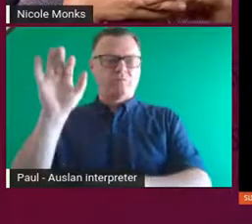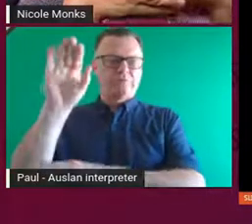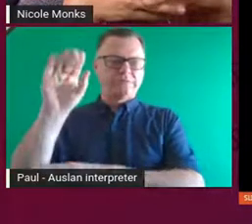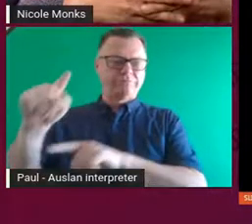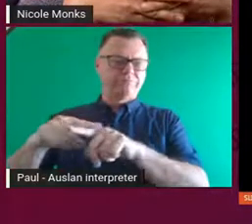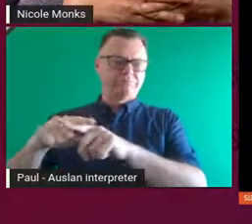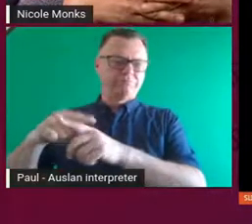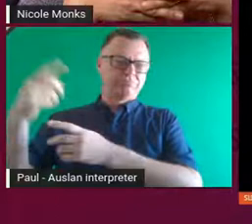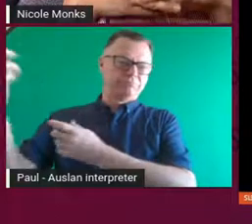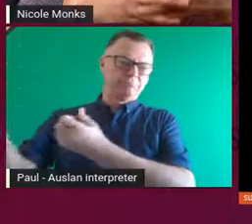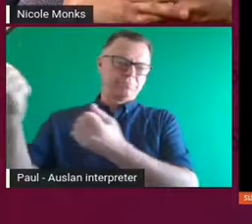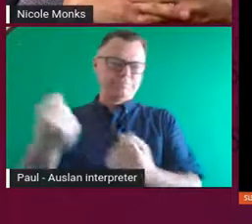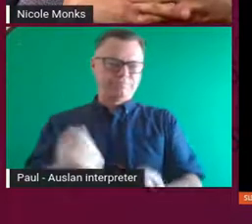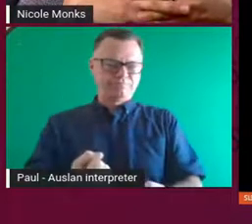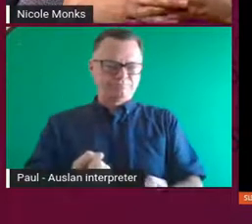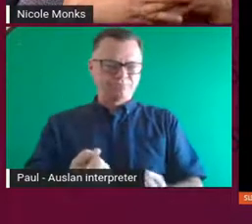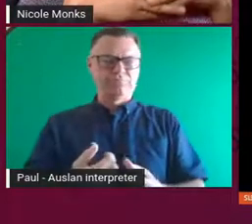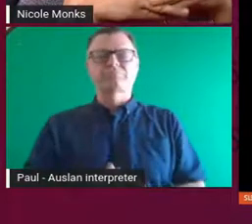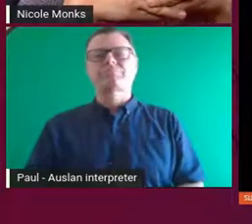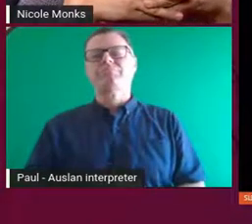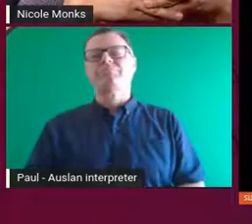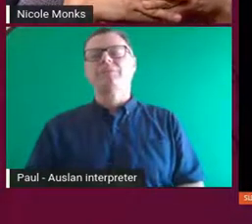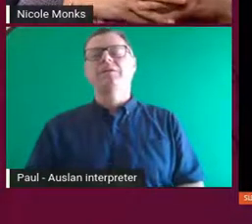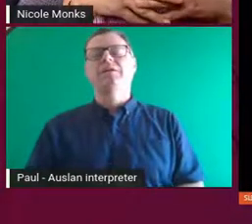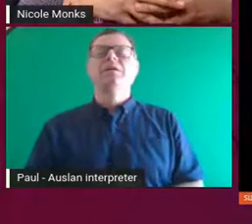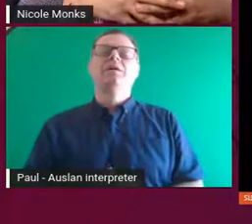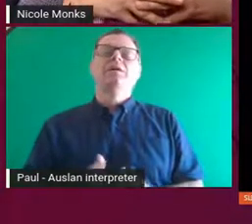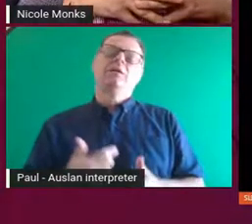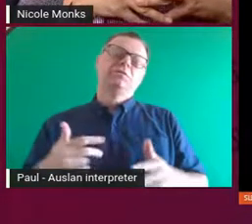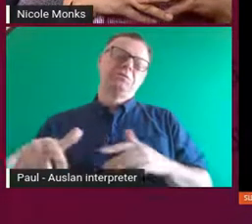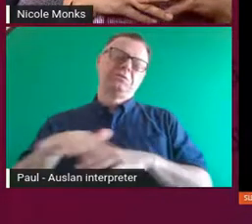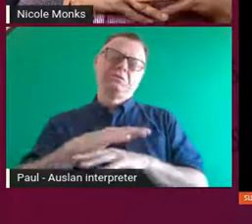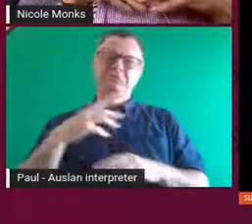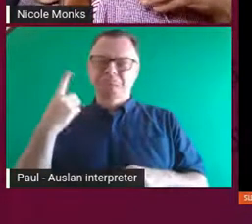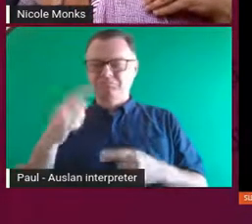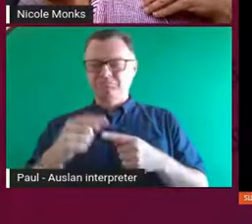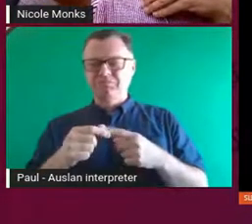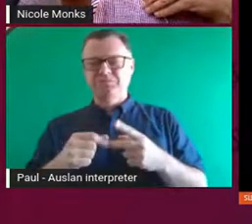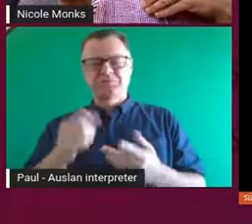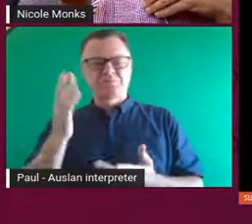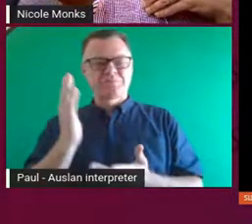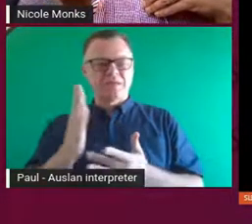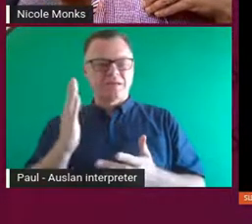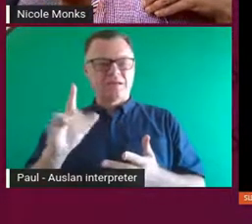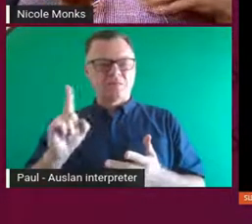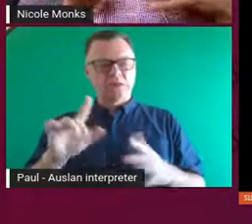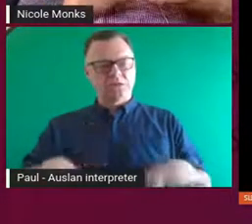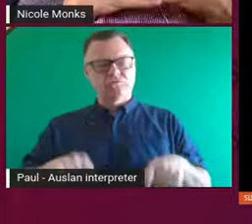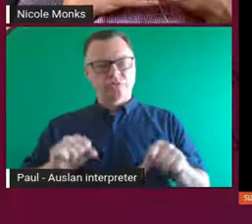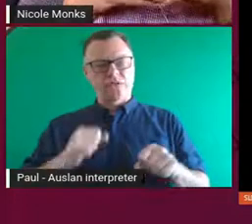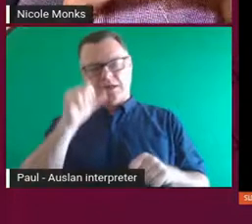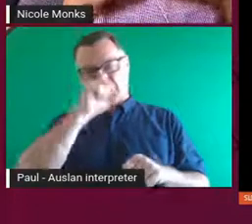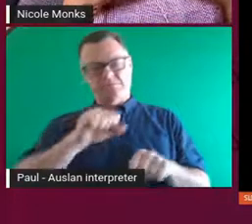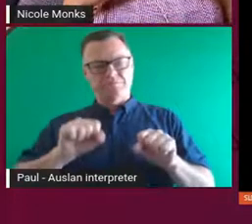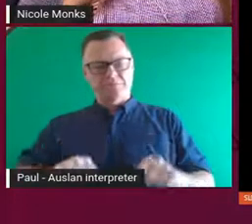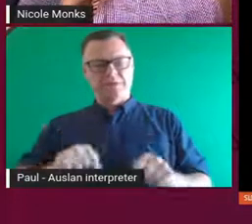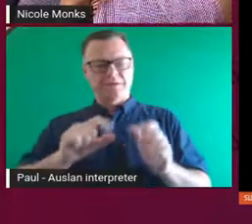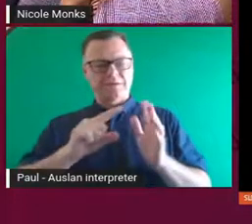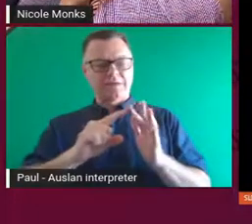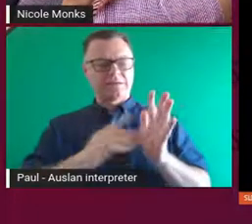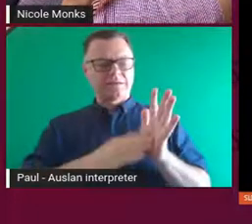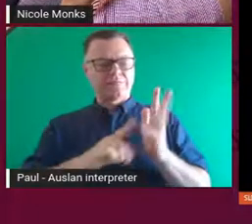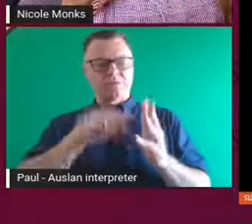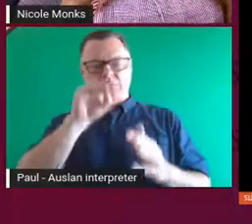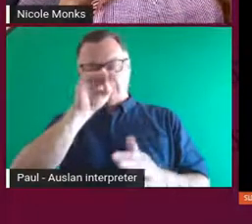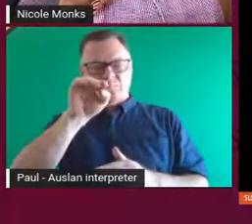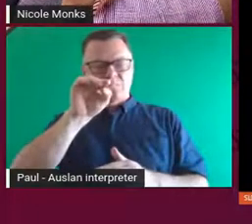across an expired emu on the side of the road. So there was these native animals and then there was sort of this